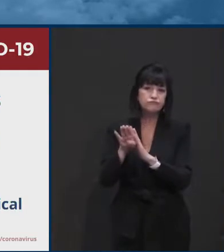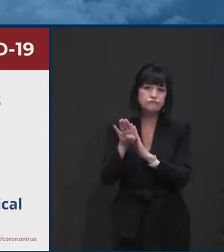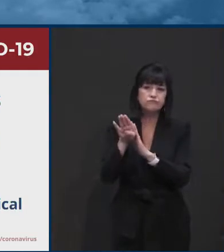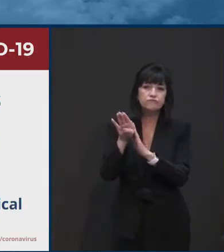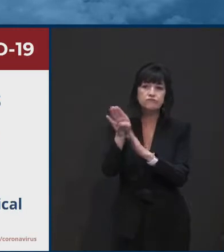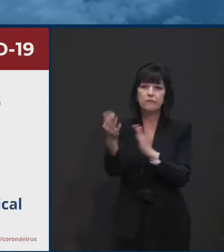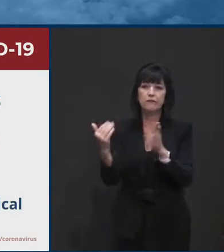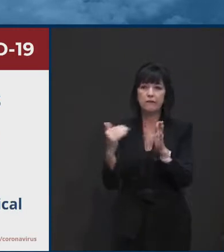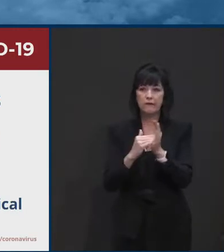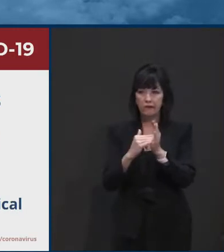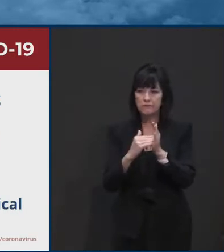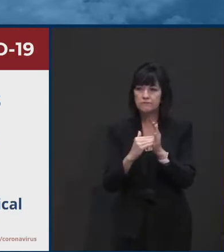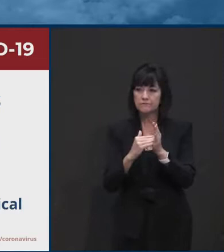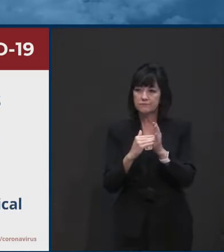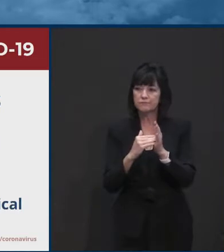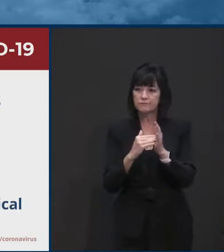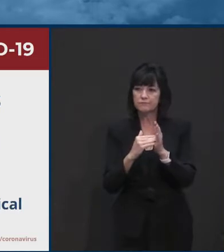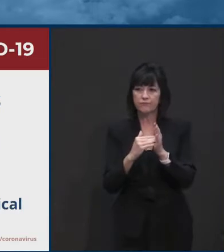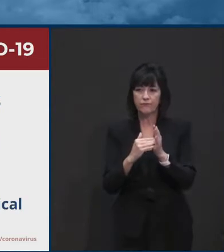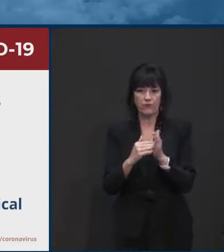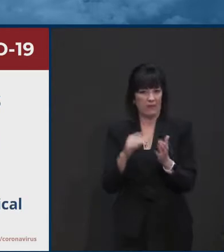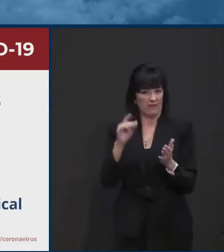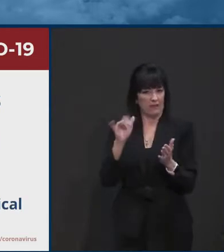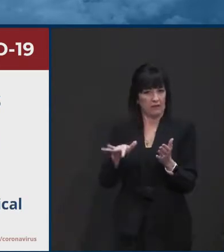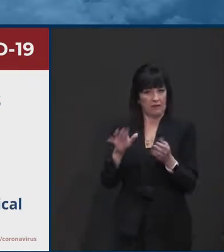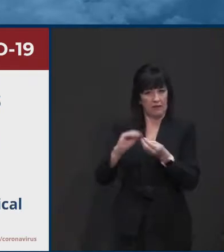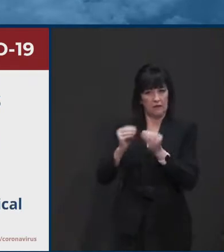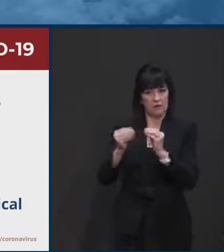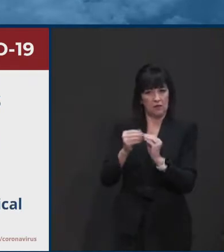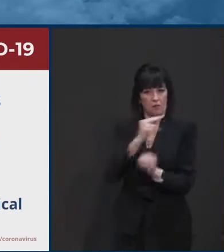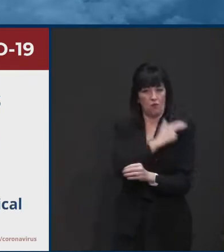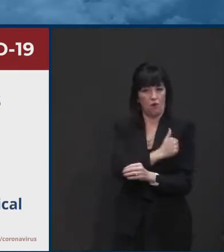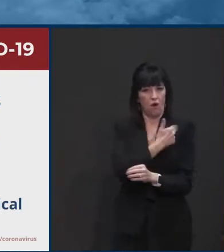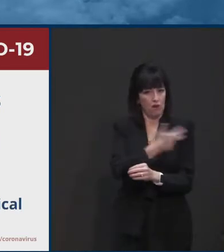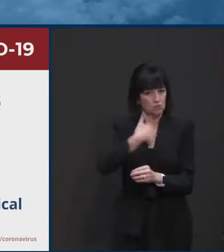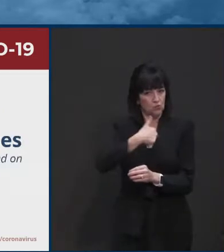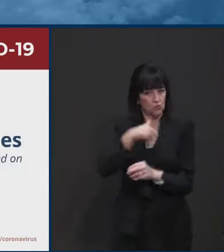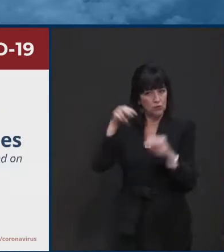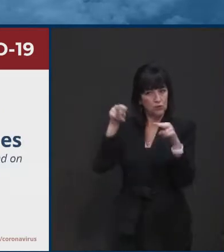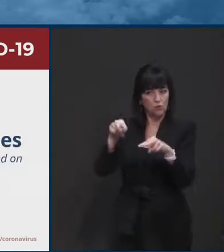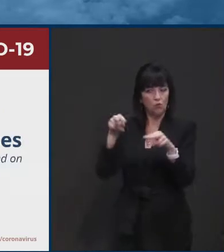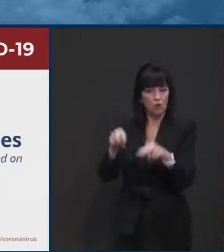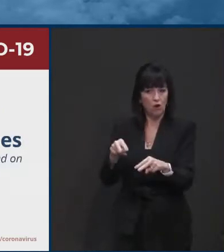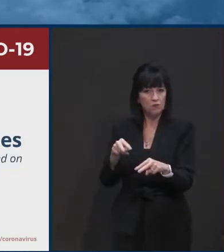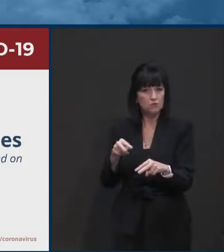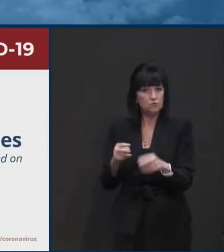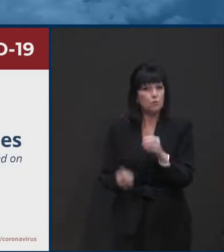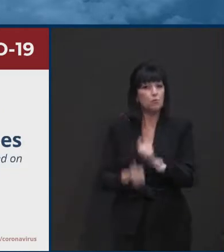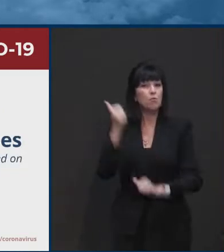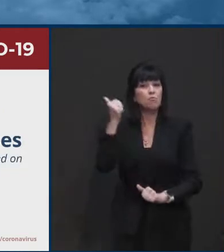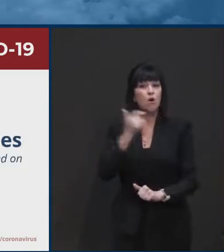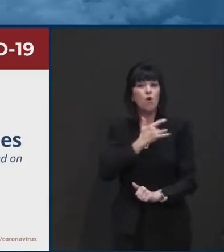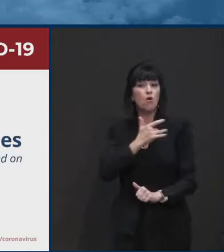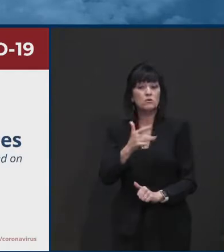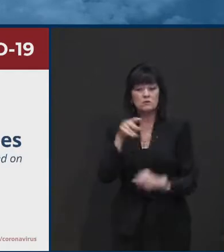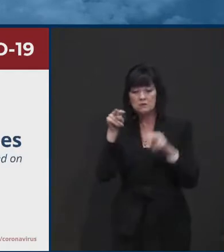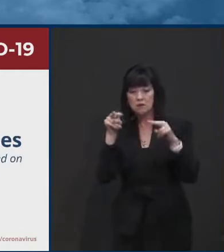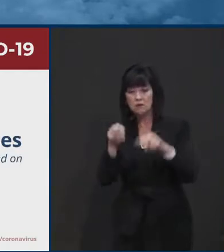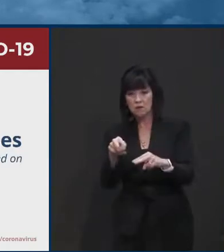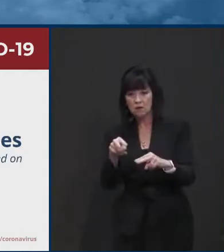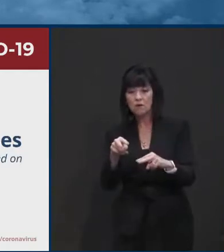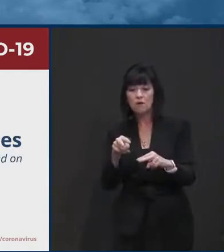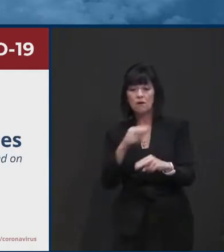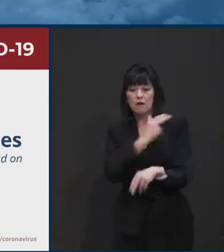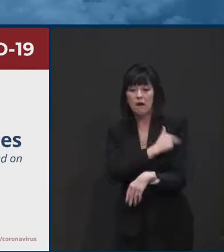cases, goes to hospitalizations, and then to fatalities. If you look at the distribution, again,